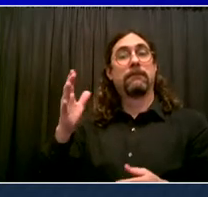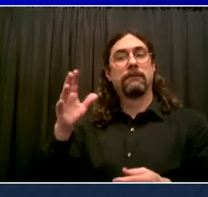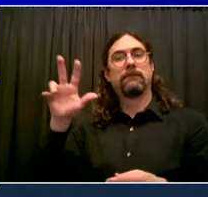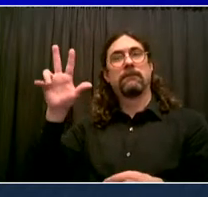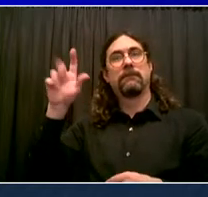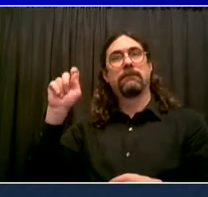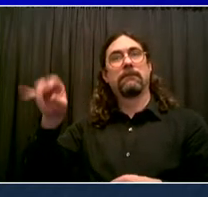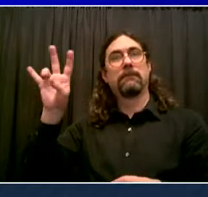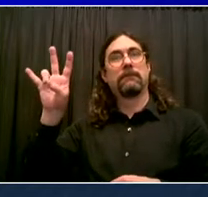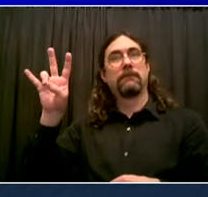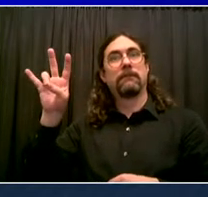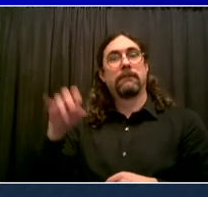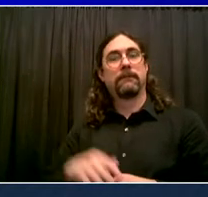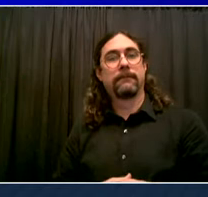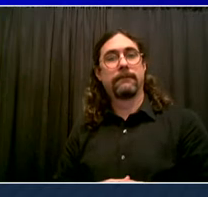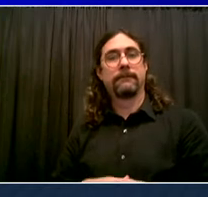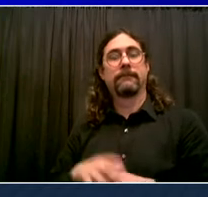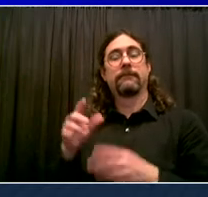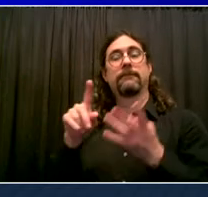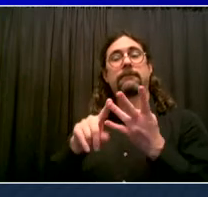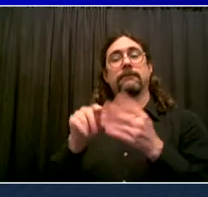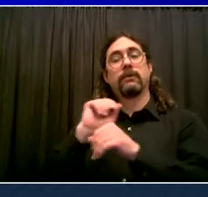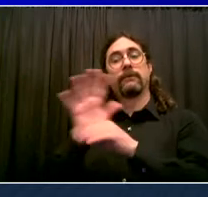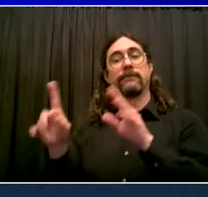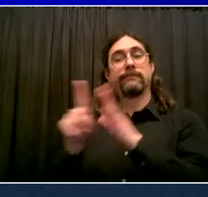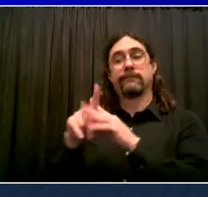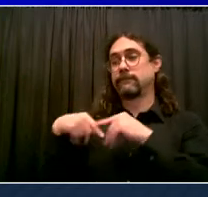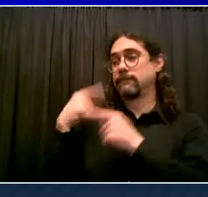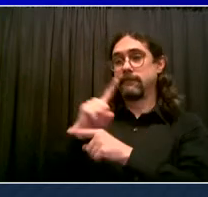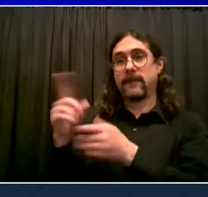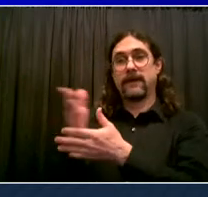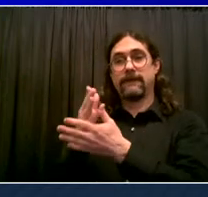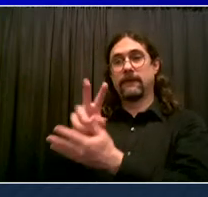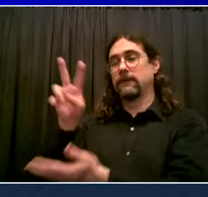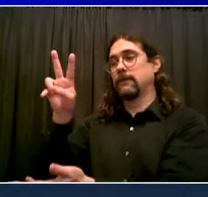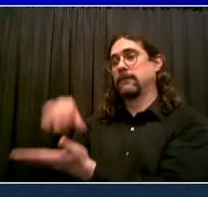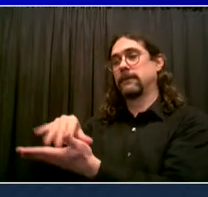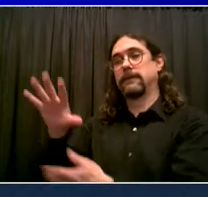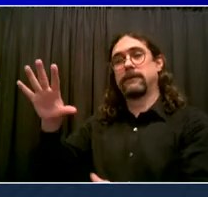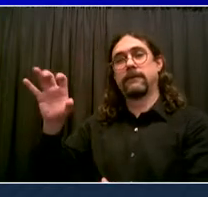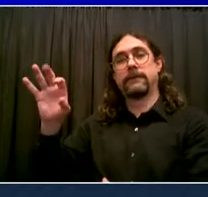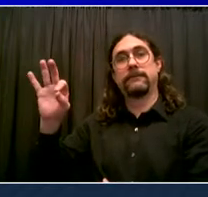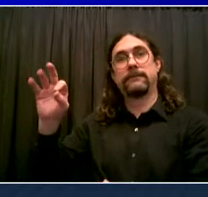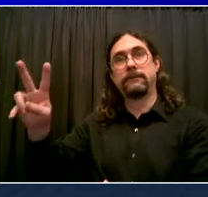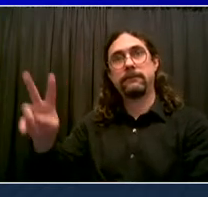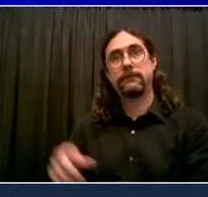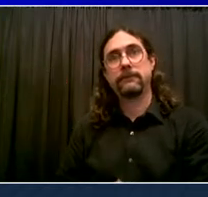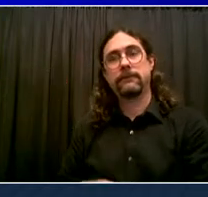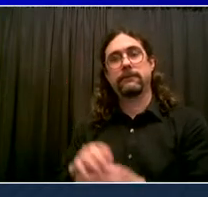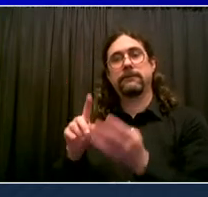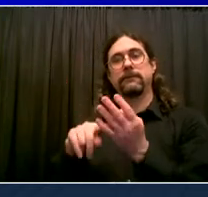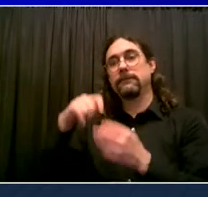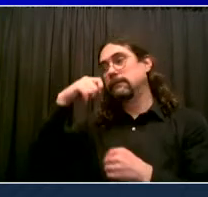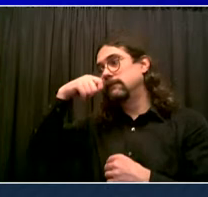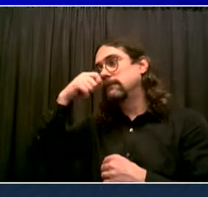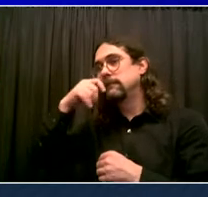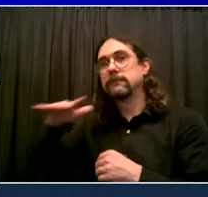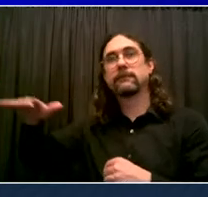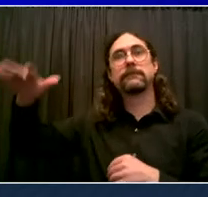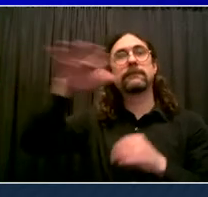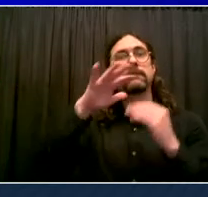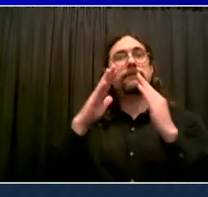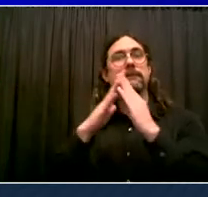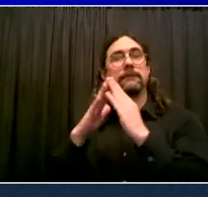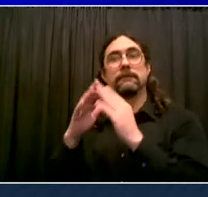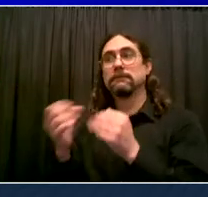average. Today's report, 2,592 cases. And percentage of people testing positive citywide for COVID-19. Today's